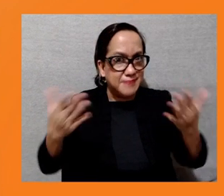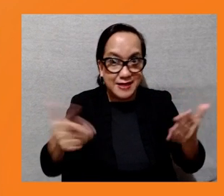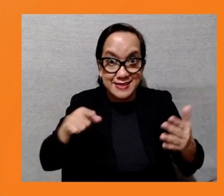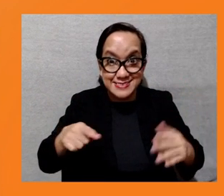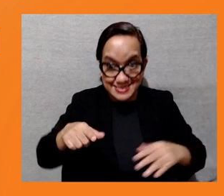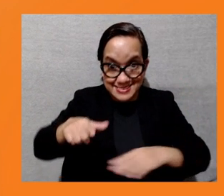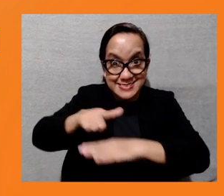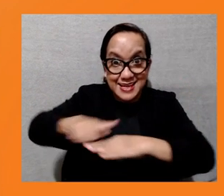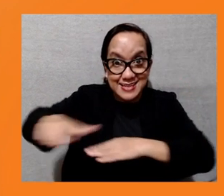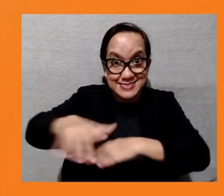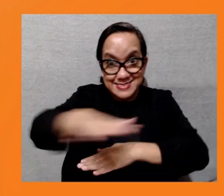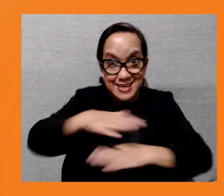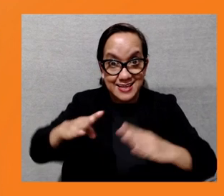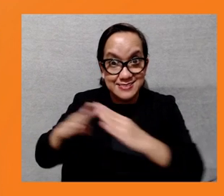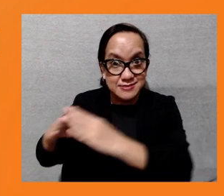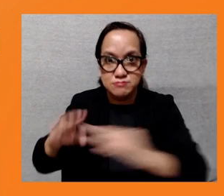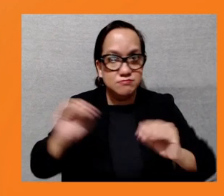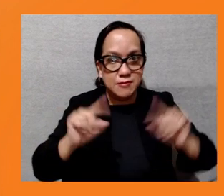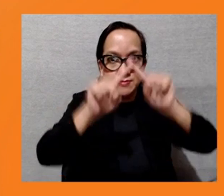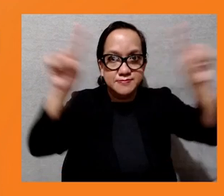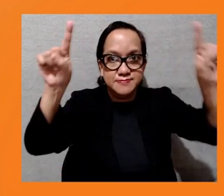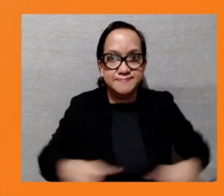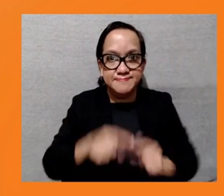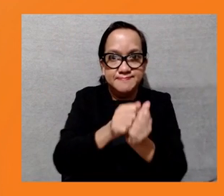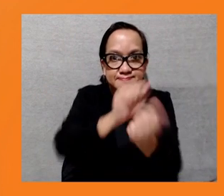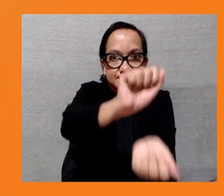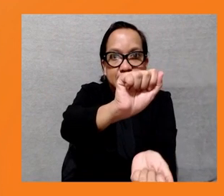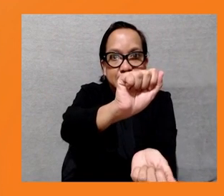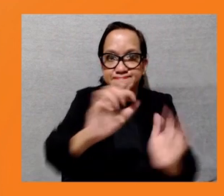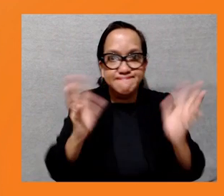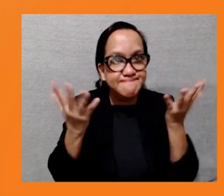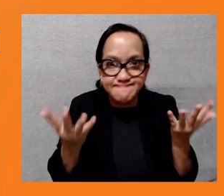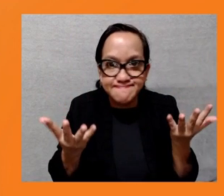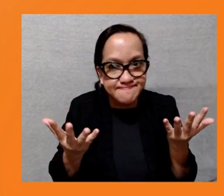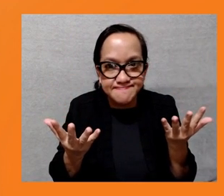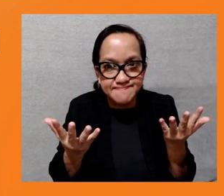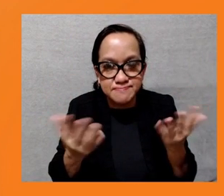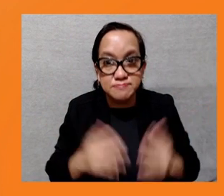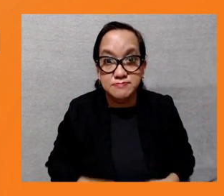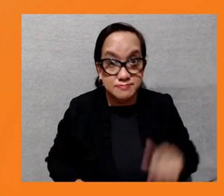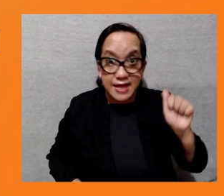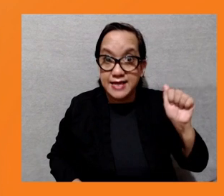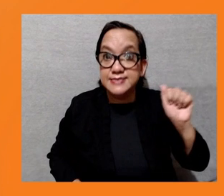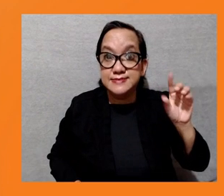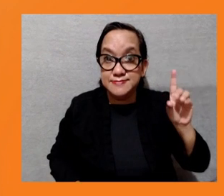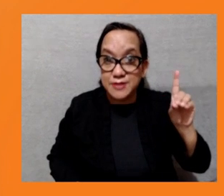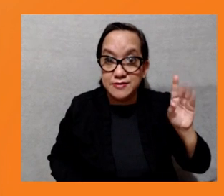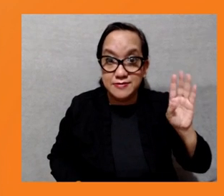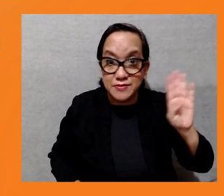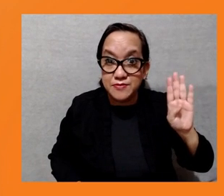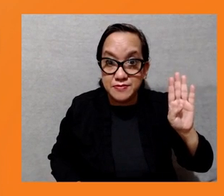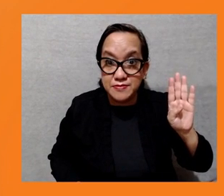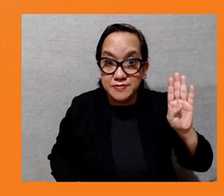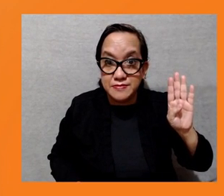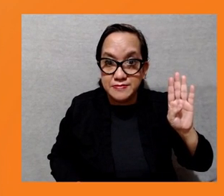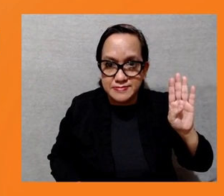So I request the ADP to take over-mentioned points seriously and respect the human rights